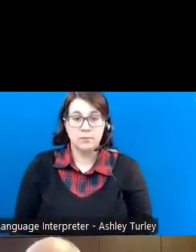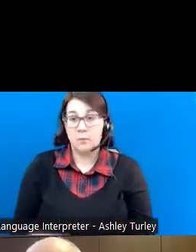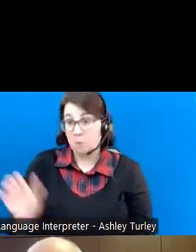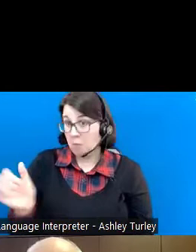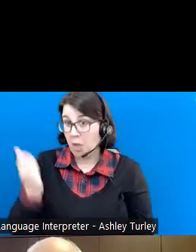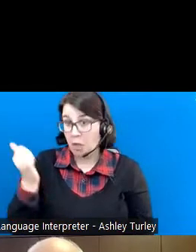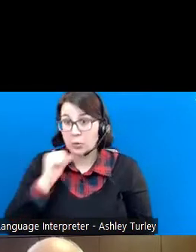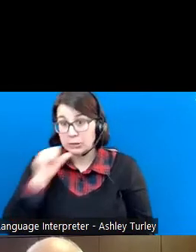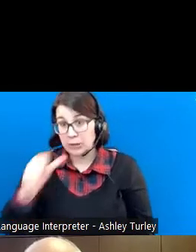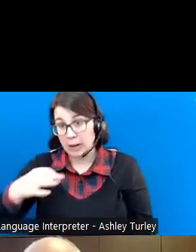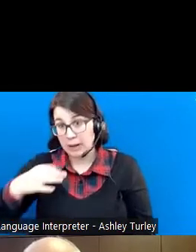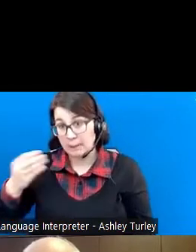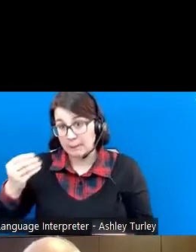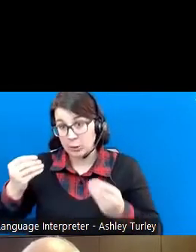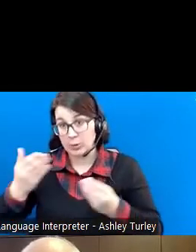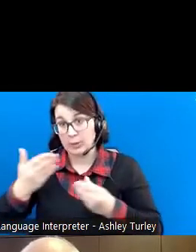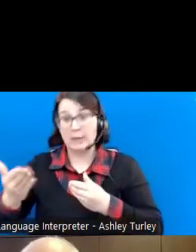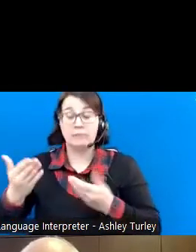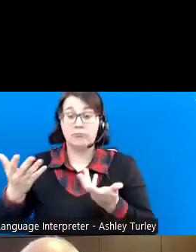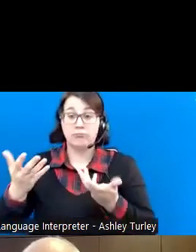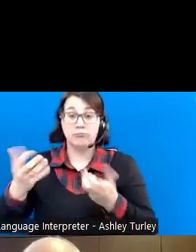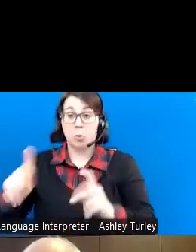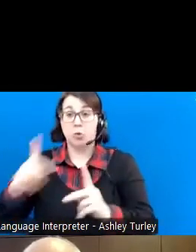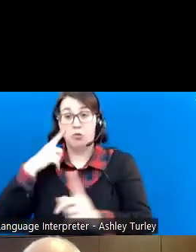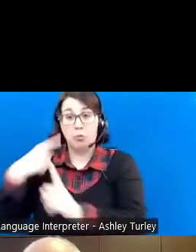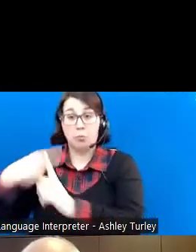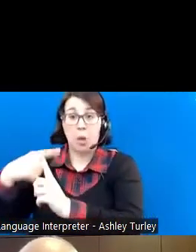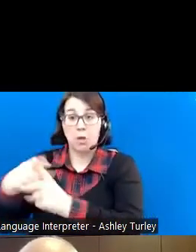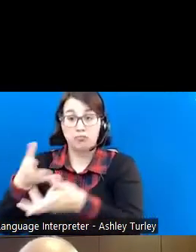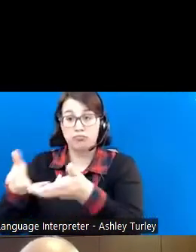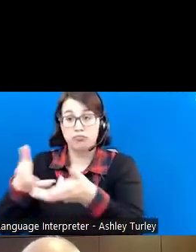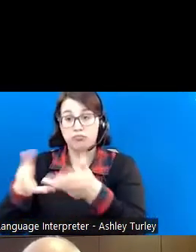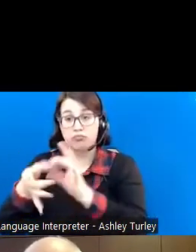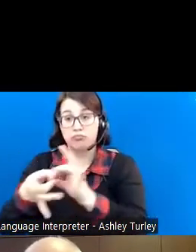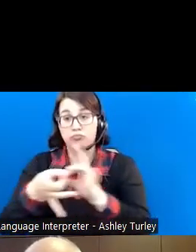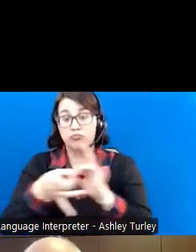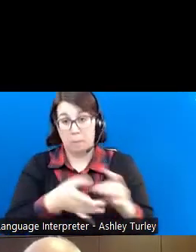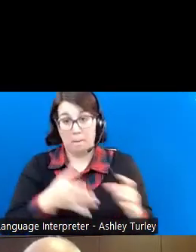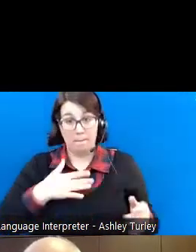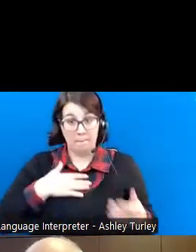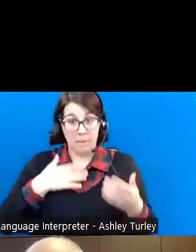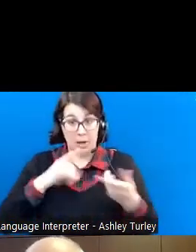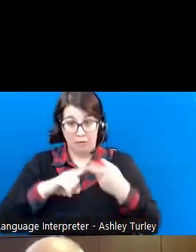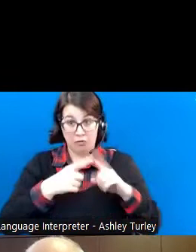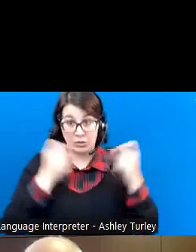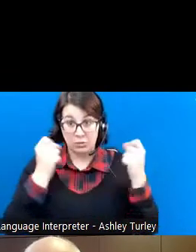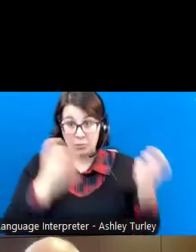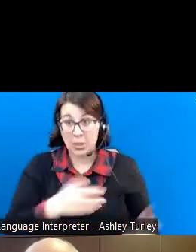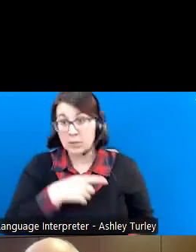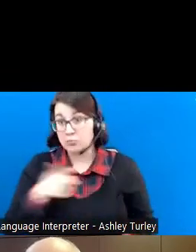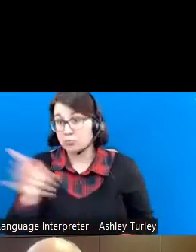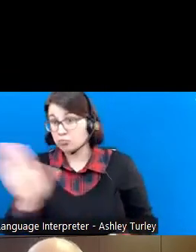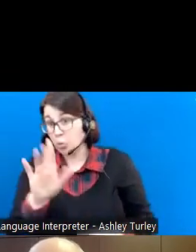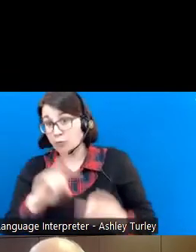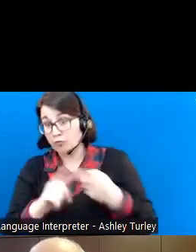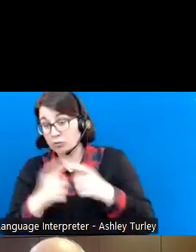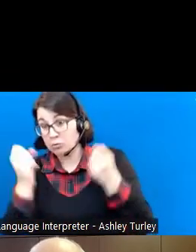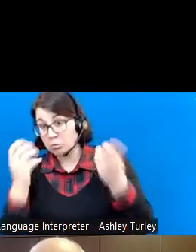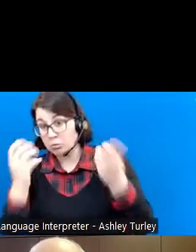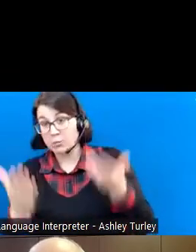things such as opportunities for positive relationships. A lot of my friends and probably other people's friends have been